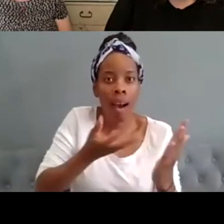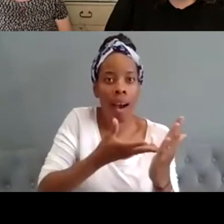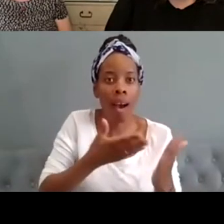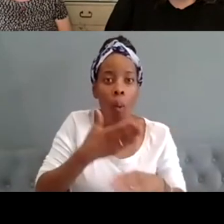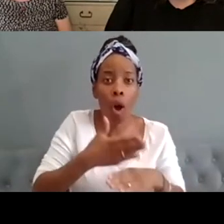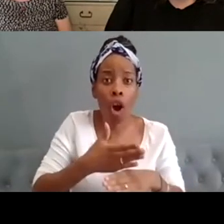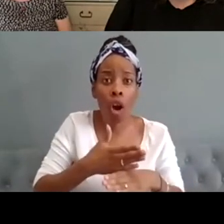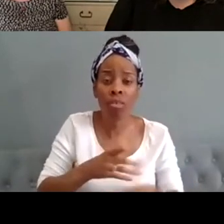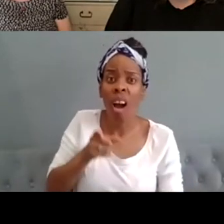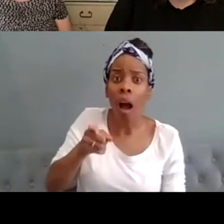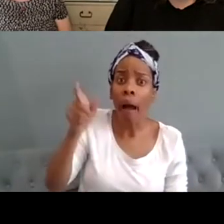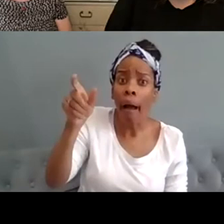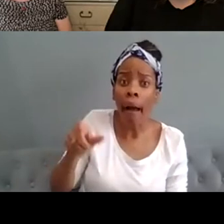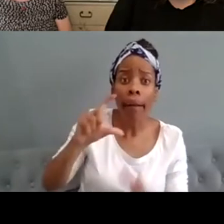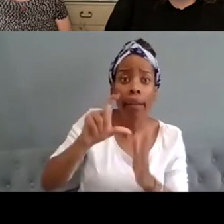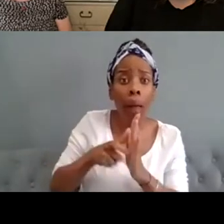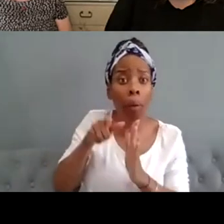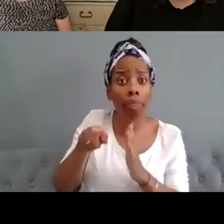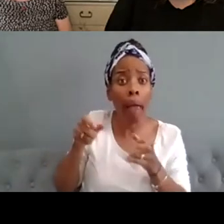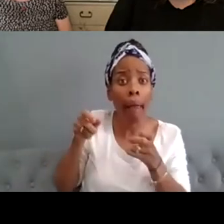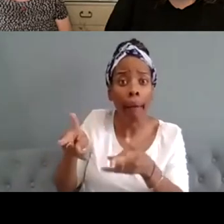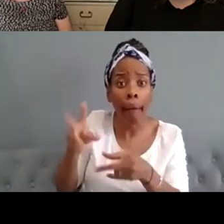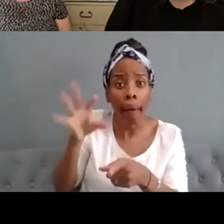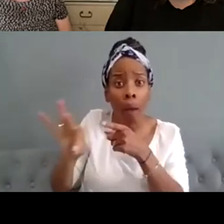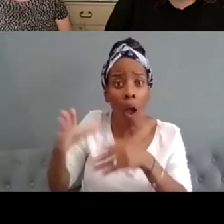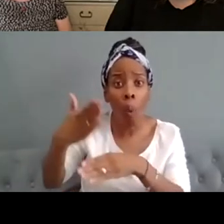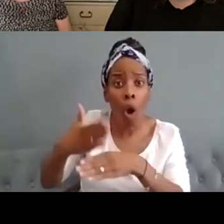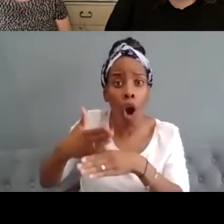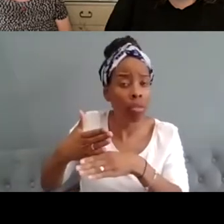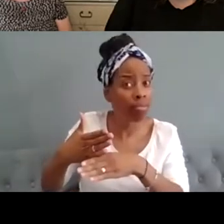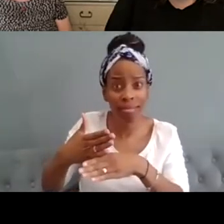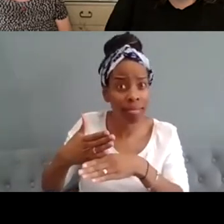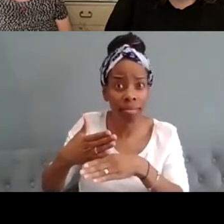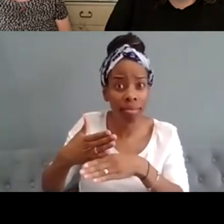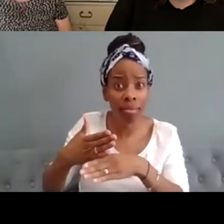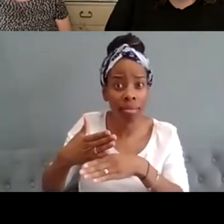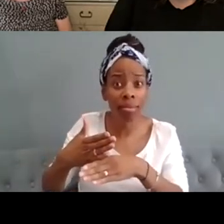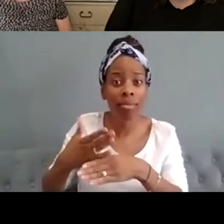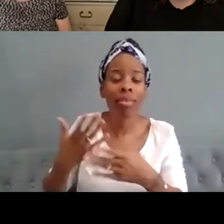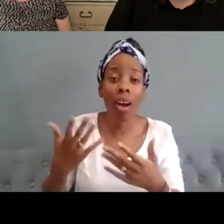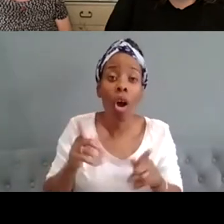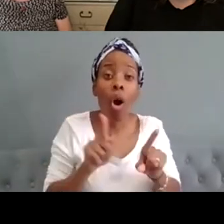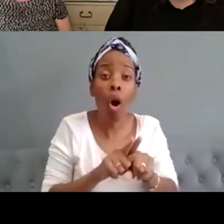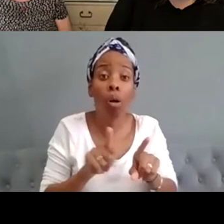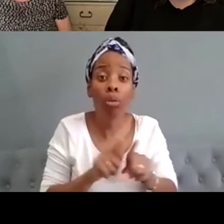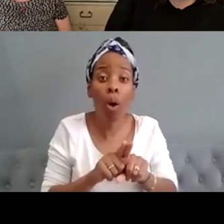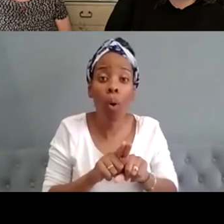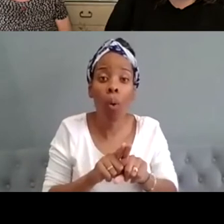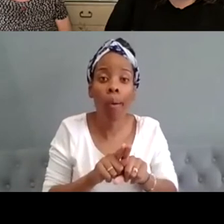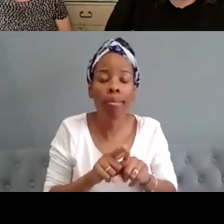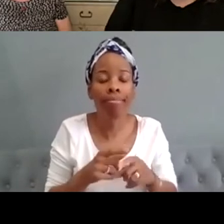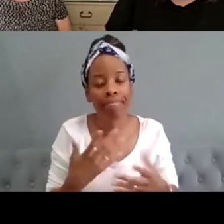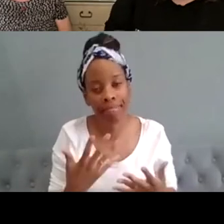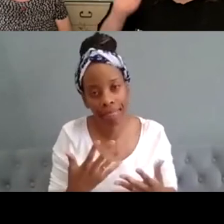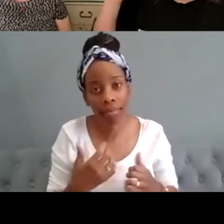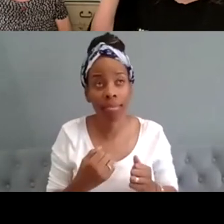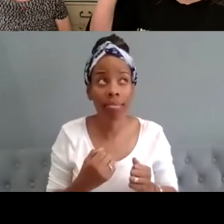disabled they're making work that's like this and it's describing as this but it's also can be also like in a form of